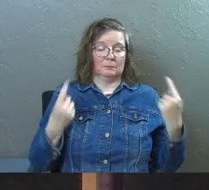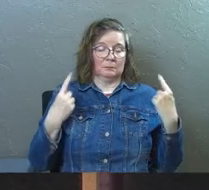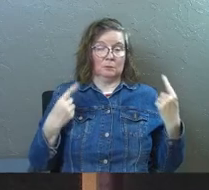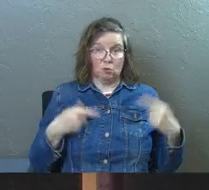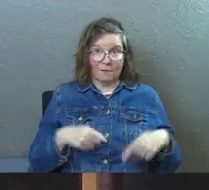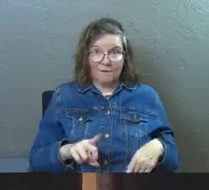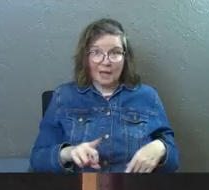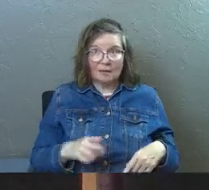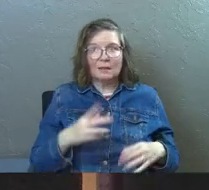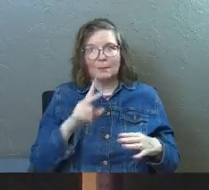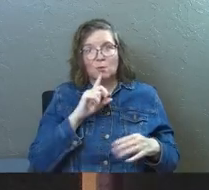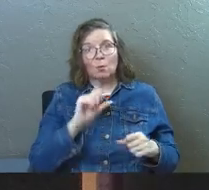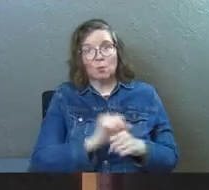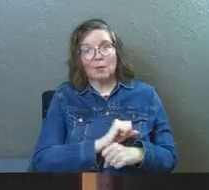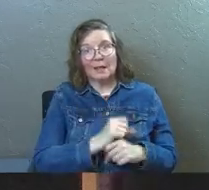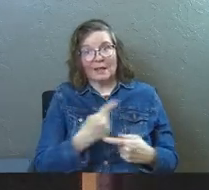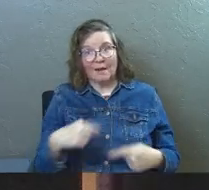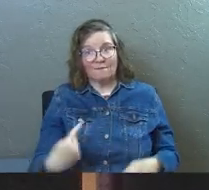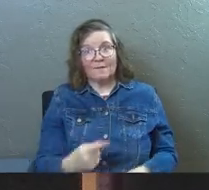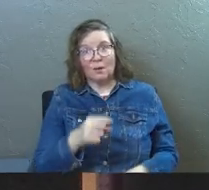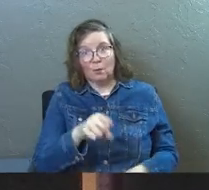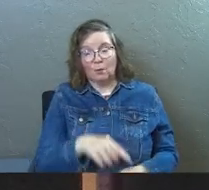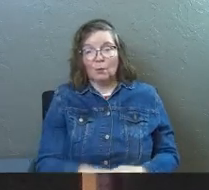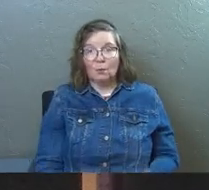You're offended? Let me really offend you.